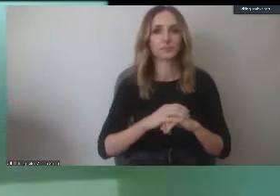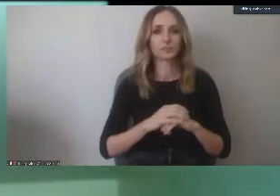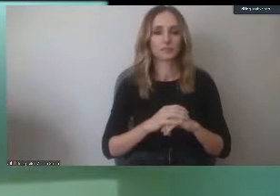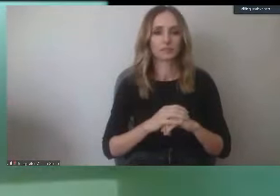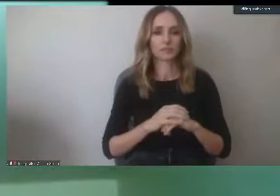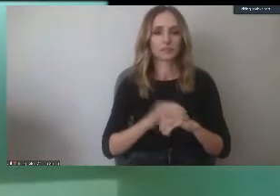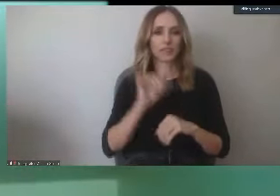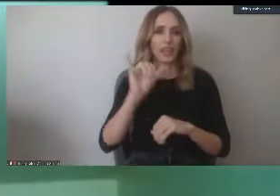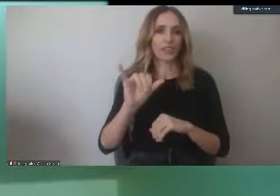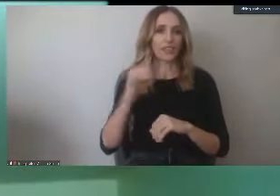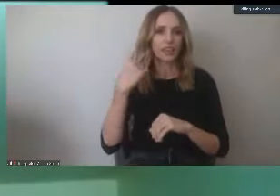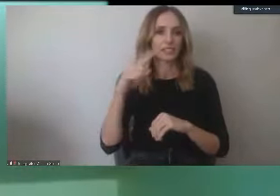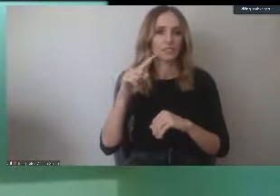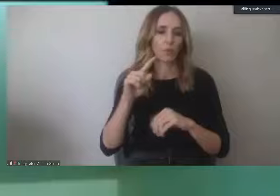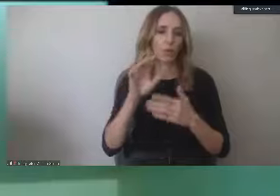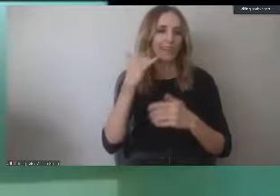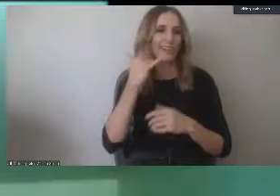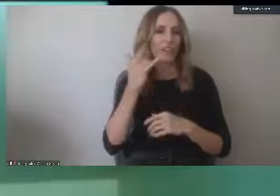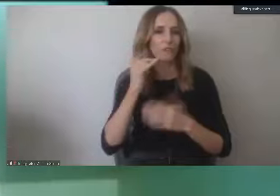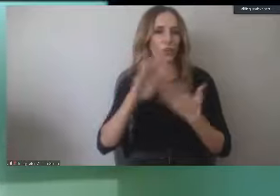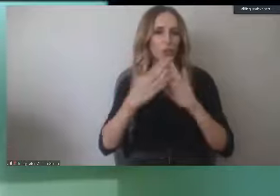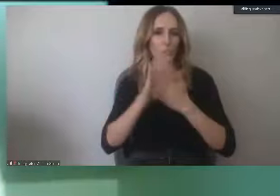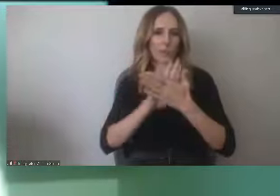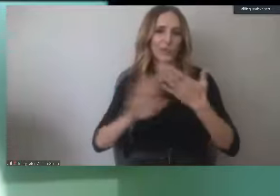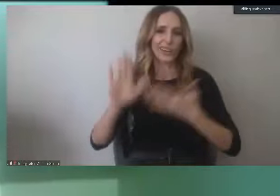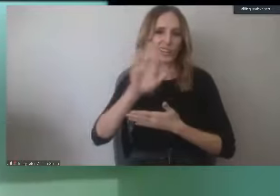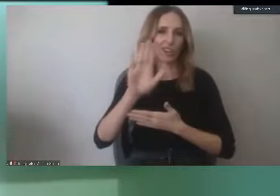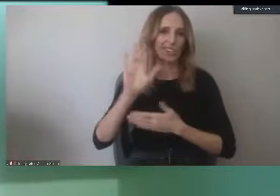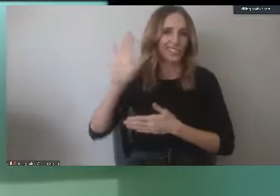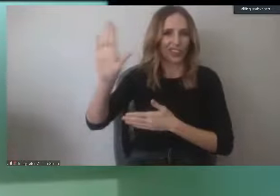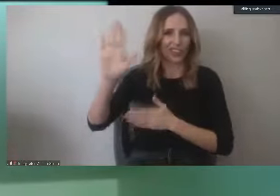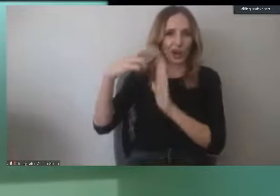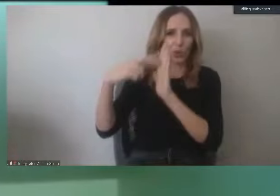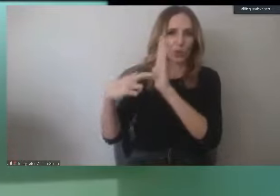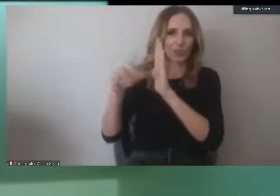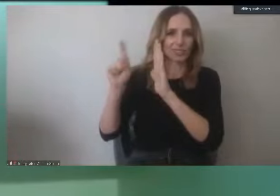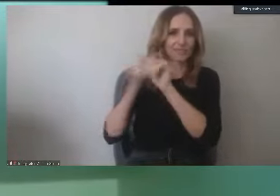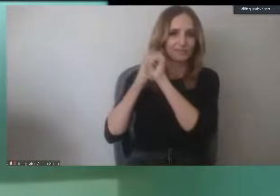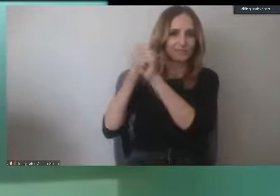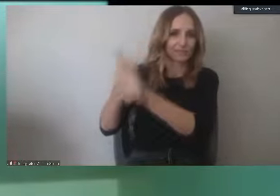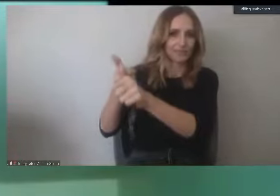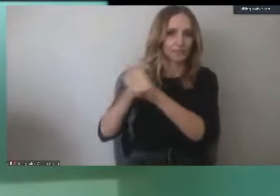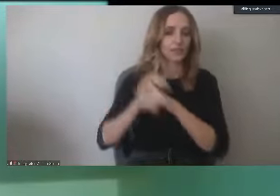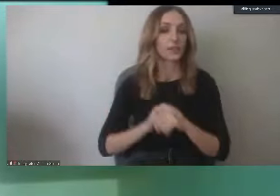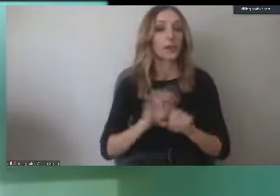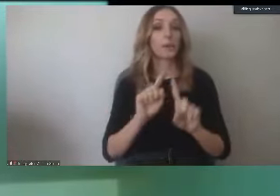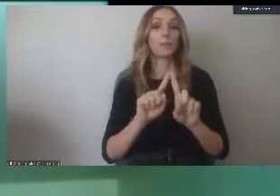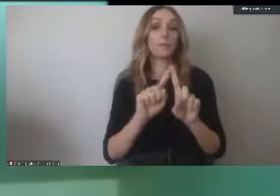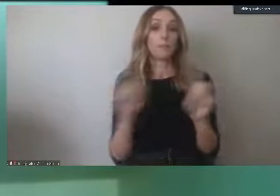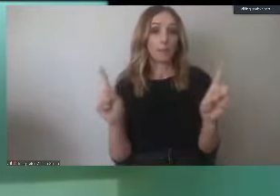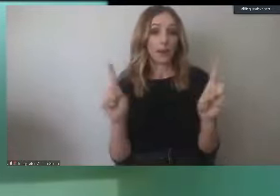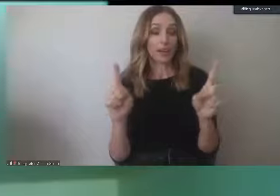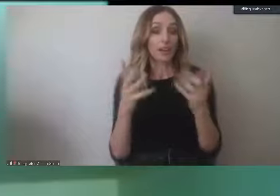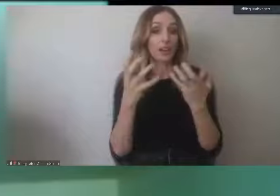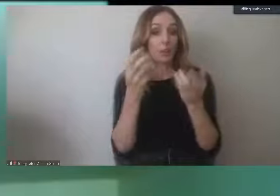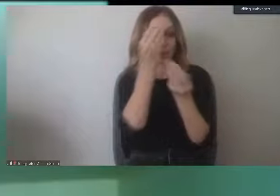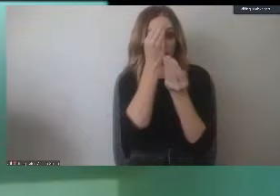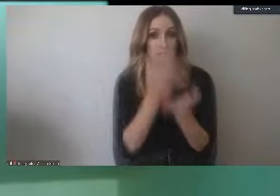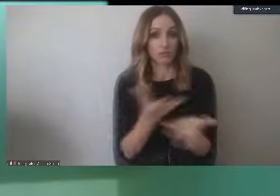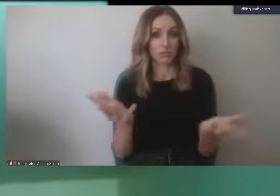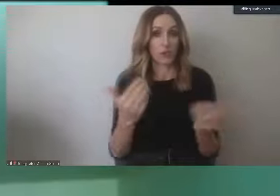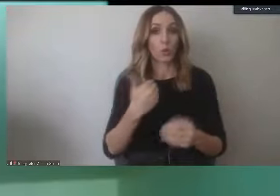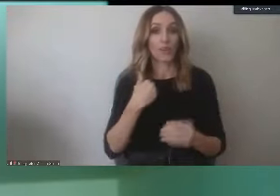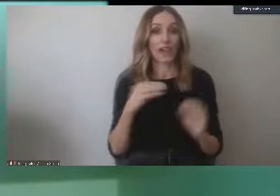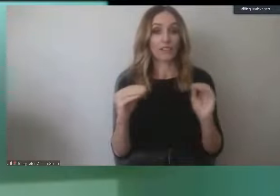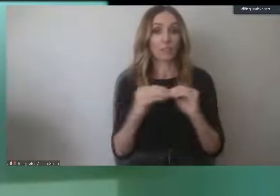for the California community colleges, and we have to sort of abide by their rules. But I should note, and I do want to note, that we do have